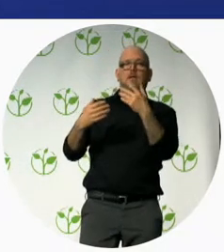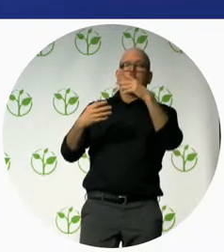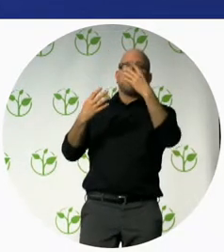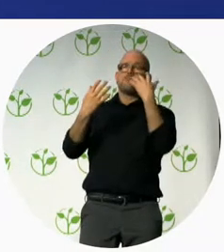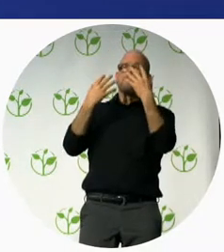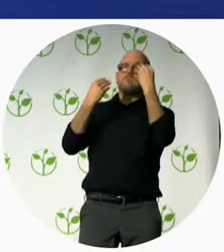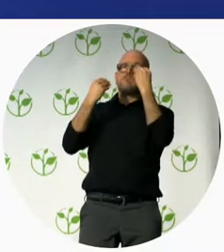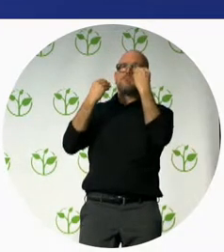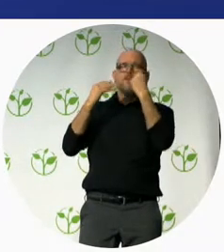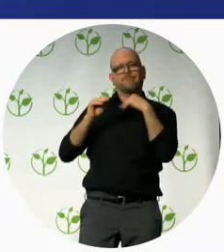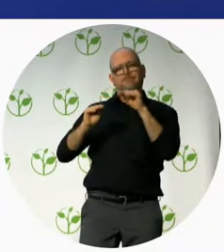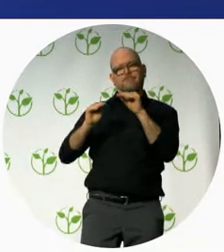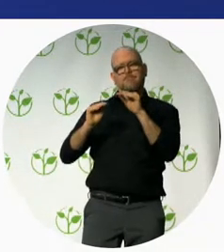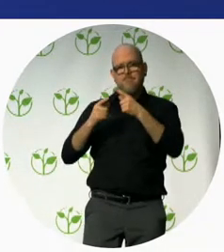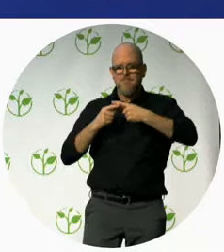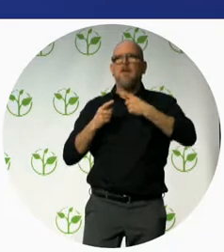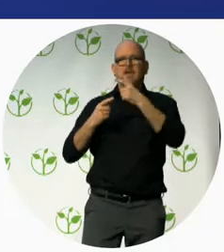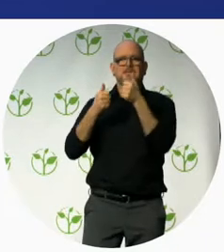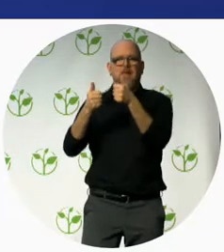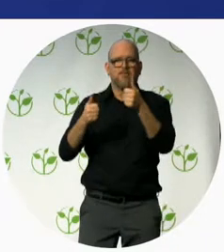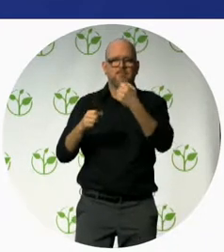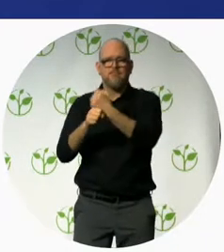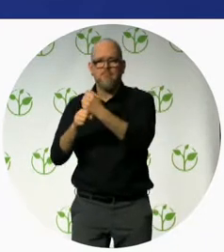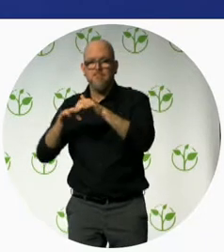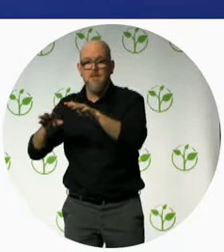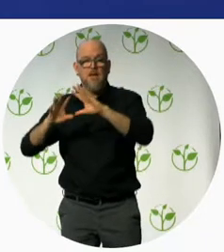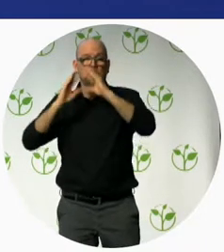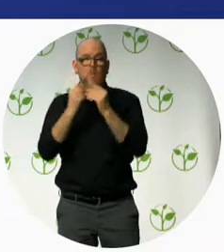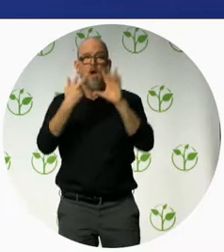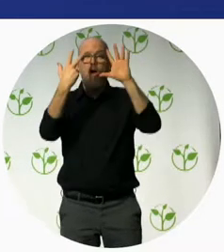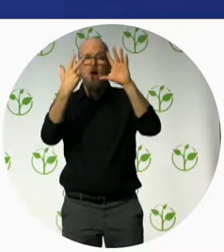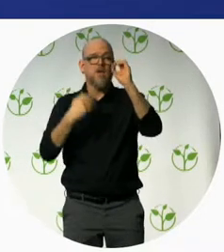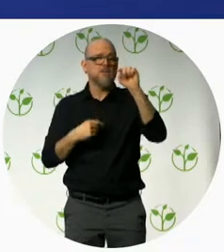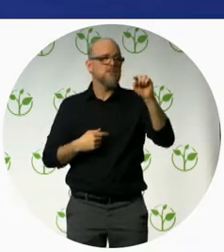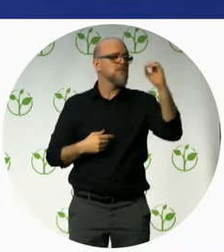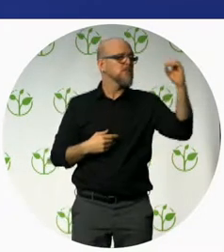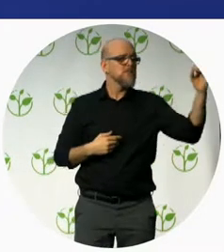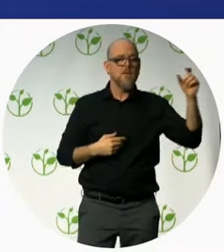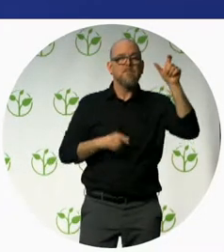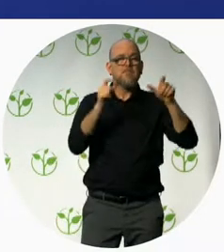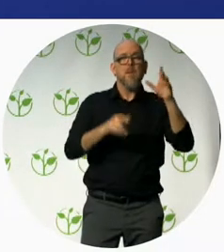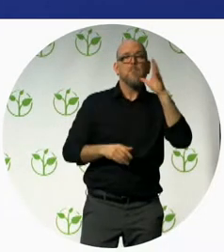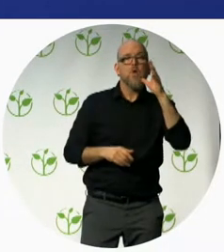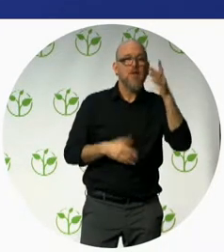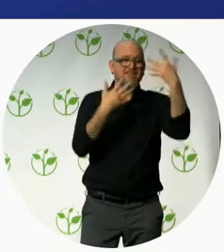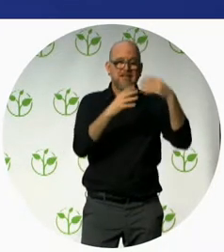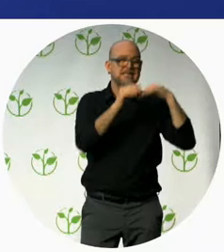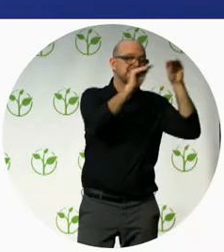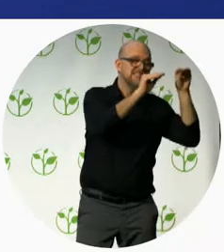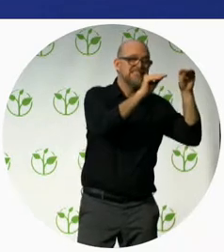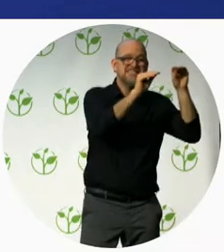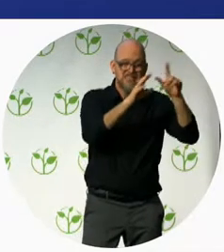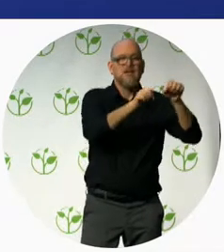we have done it in urban area we have done it in rural area and also done for